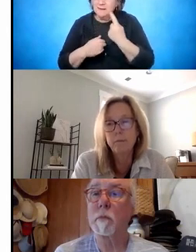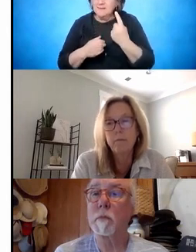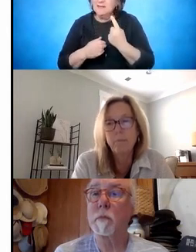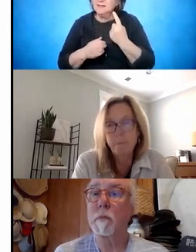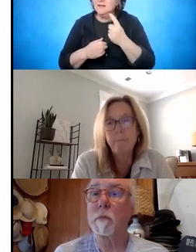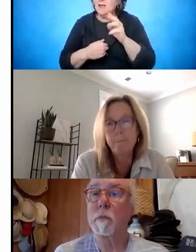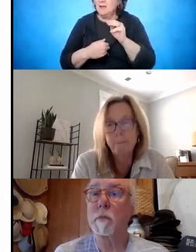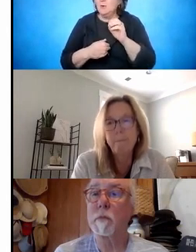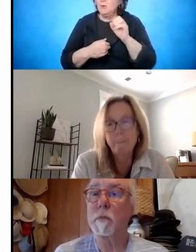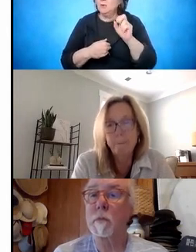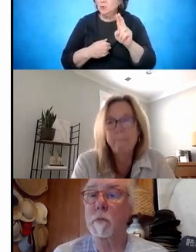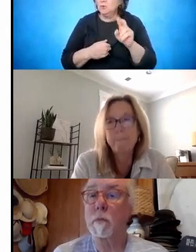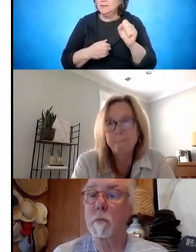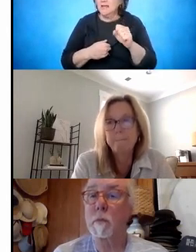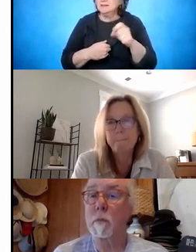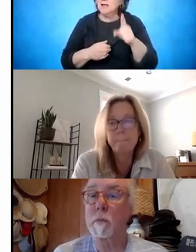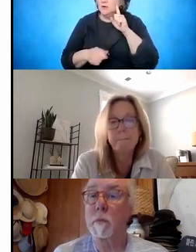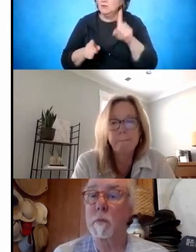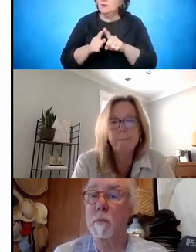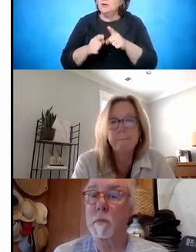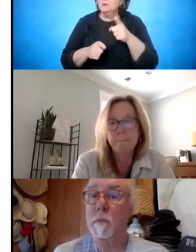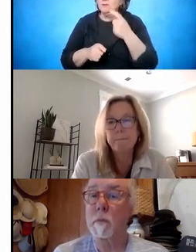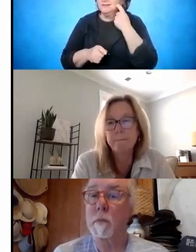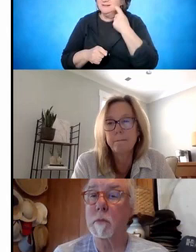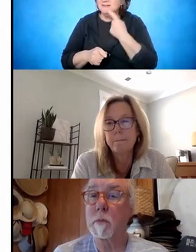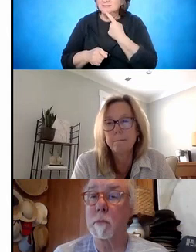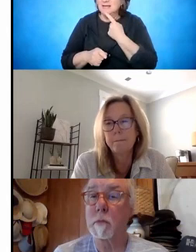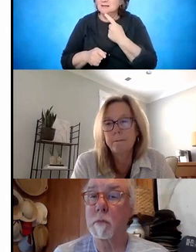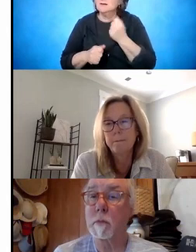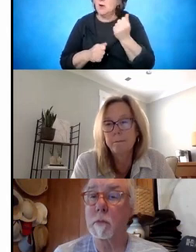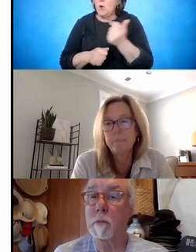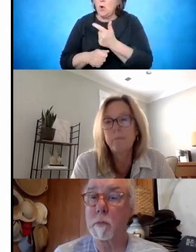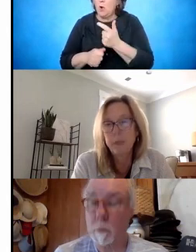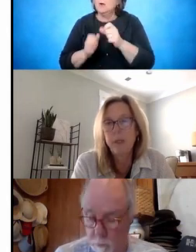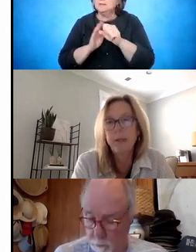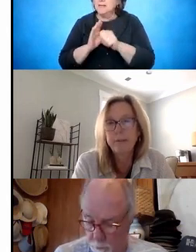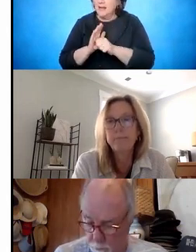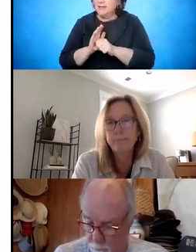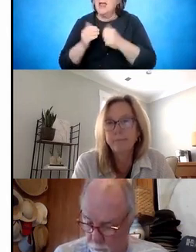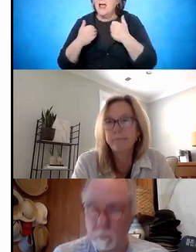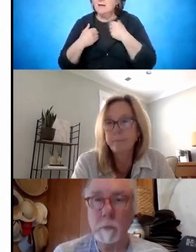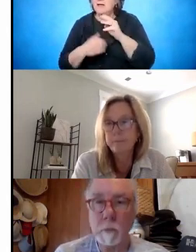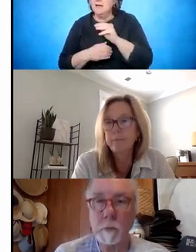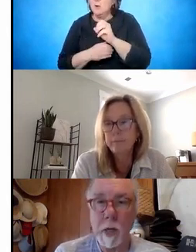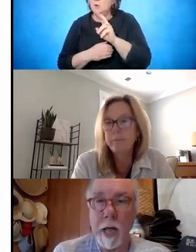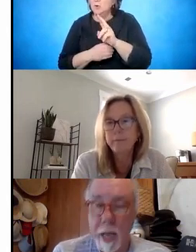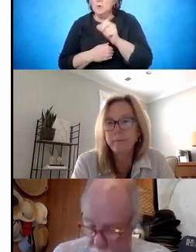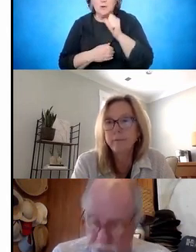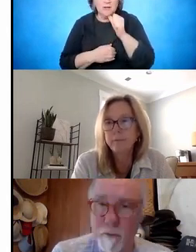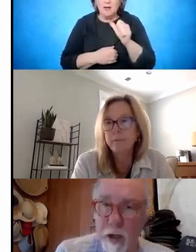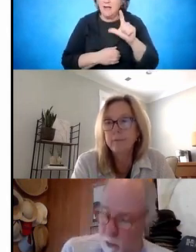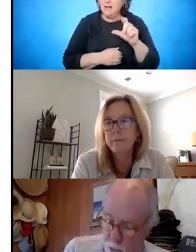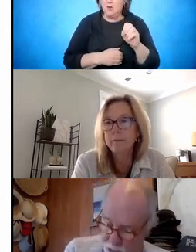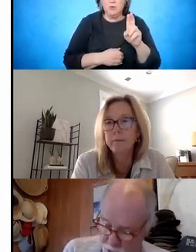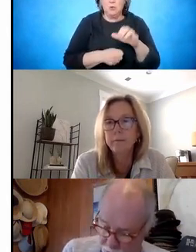an MOU. But I agree with what you were just saying, Ruth. Not every state does the local agreements or the LOUs. And